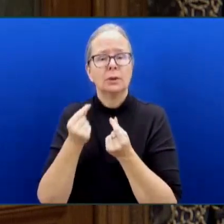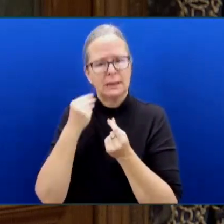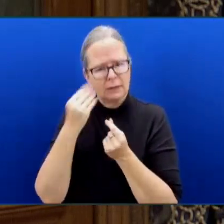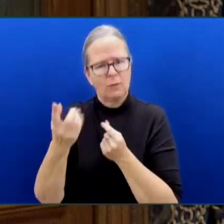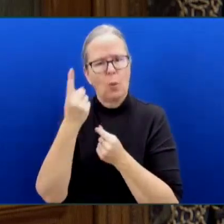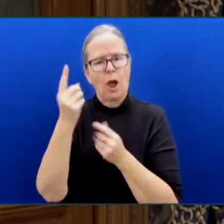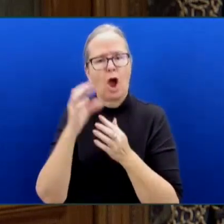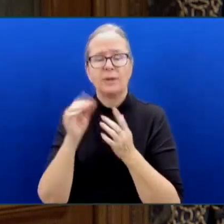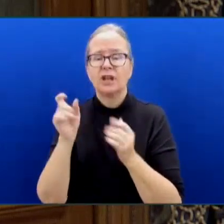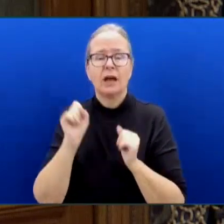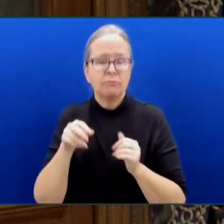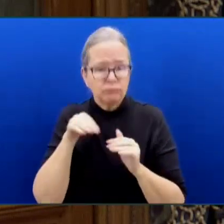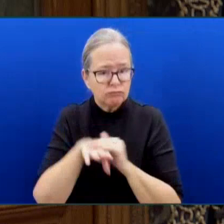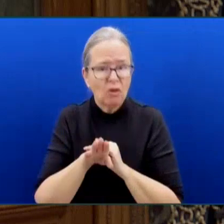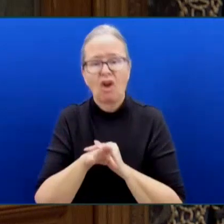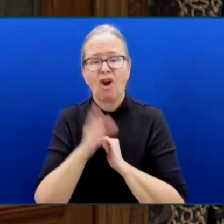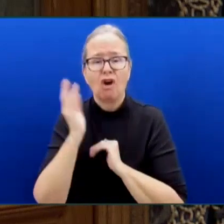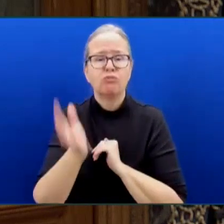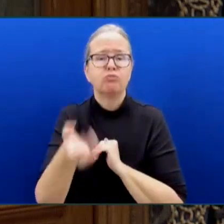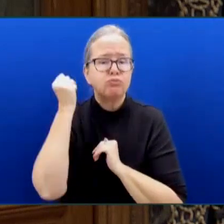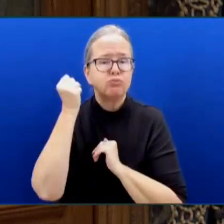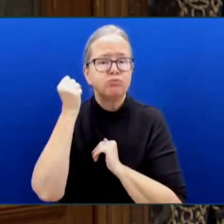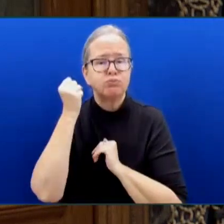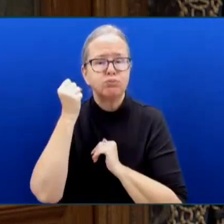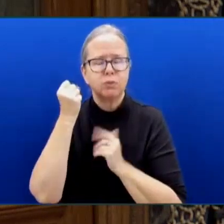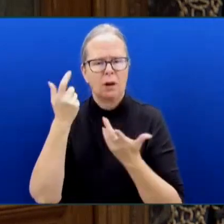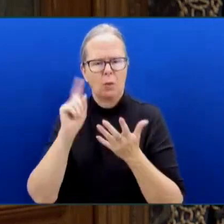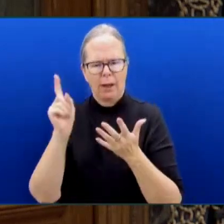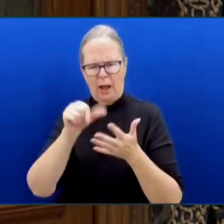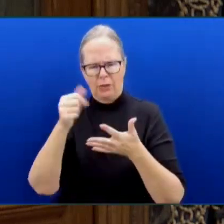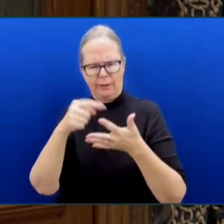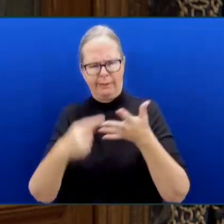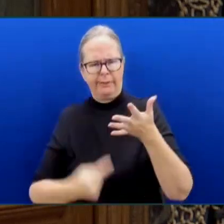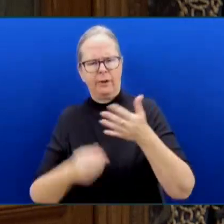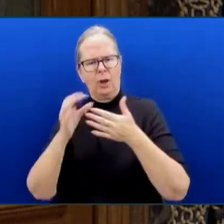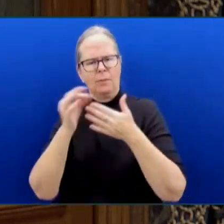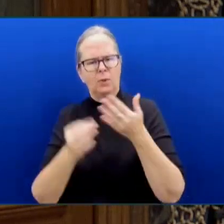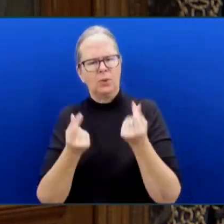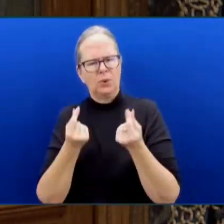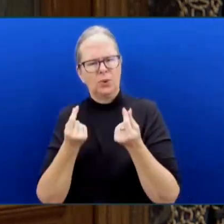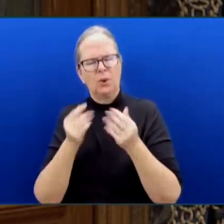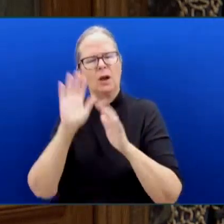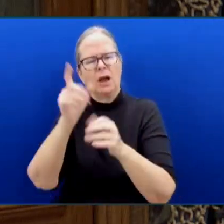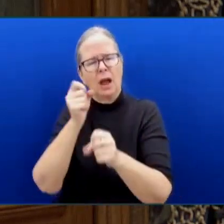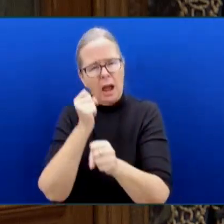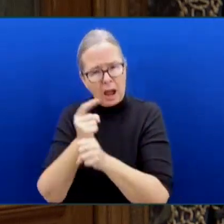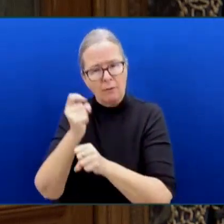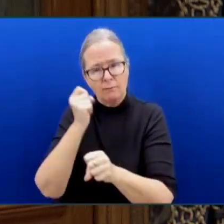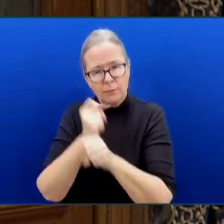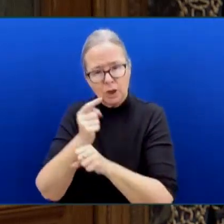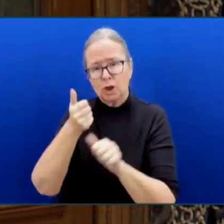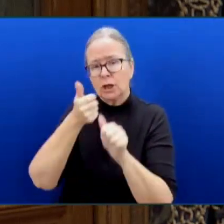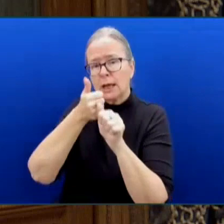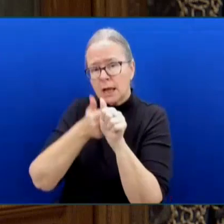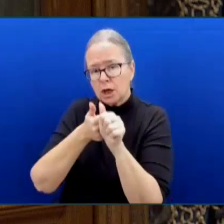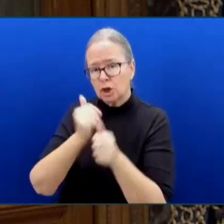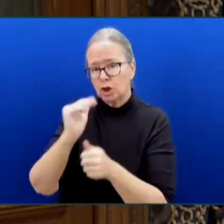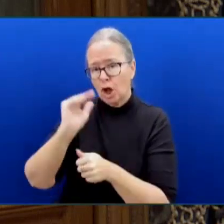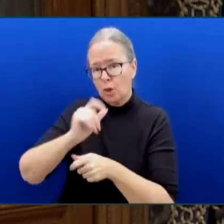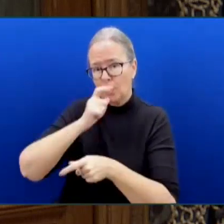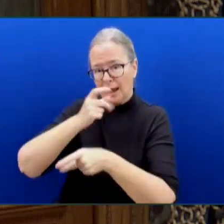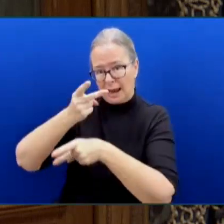$135,000 is invested in each child per year, per care. Mr. Speaker,